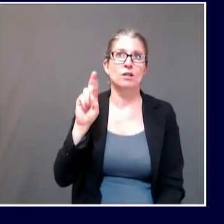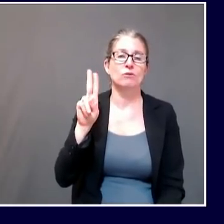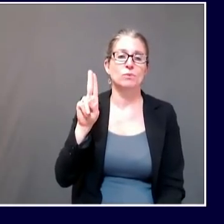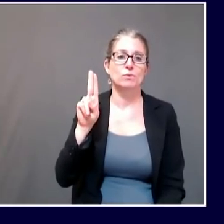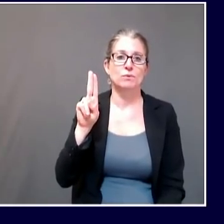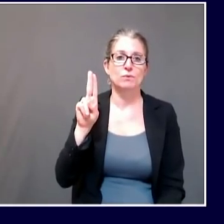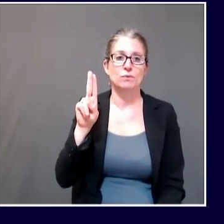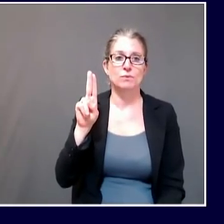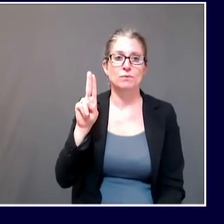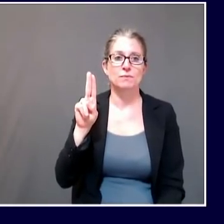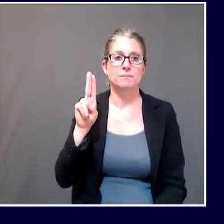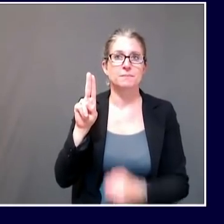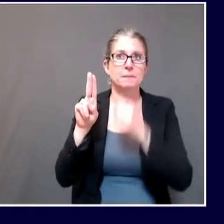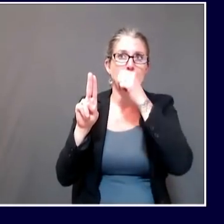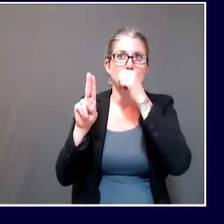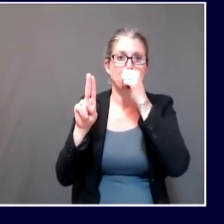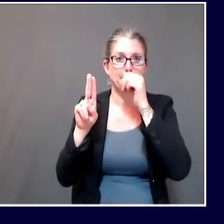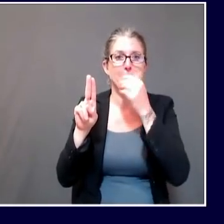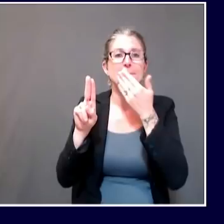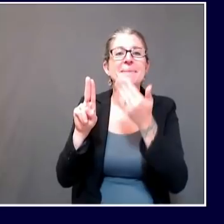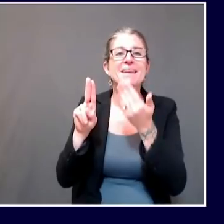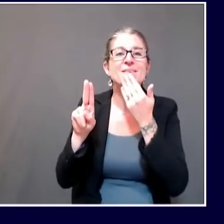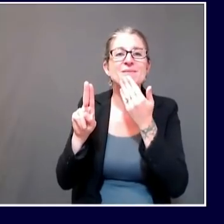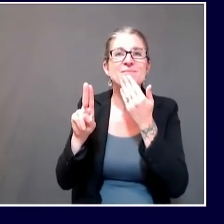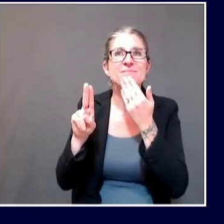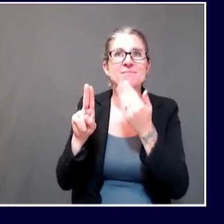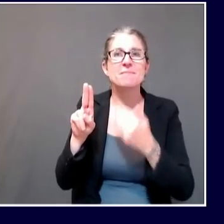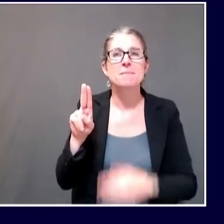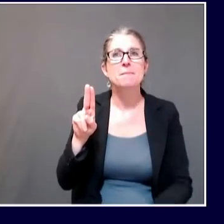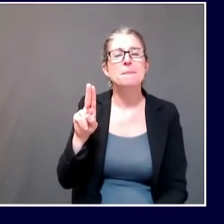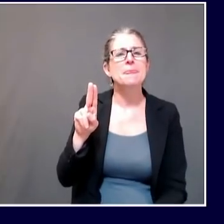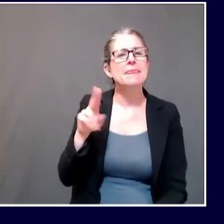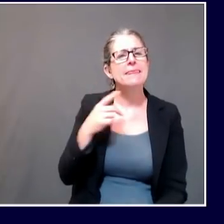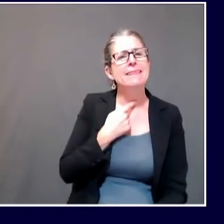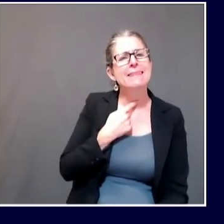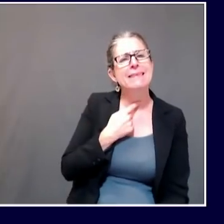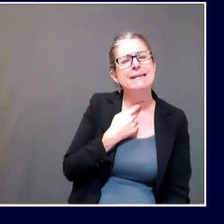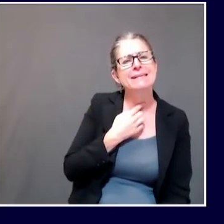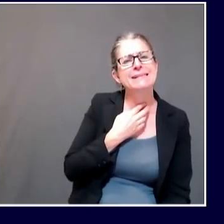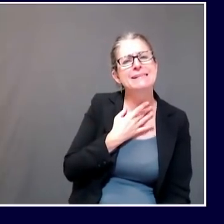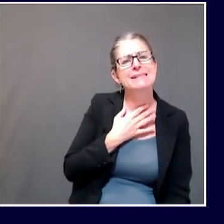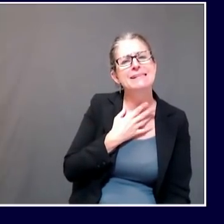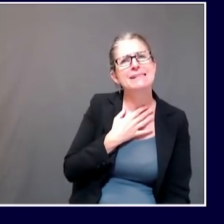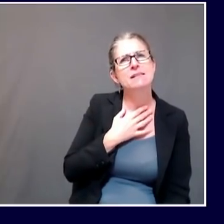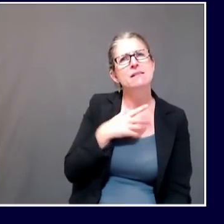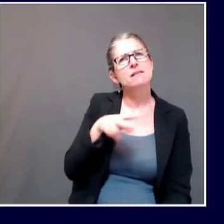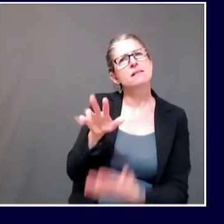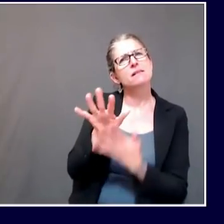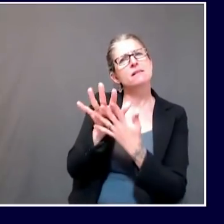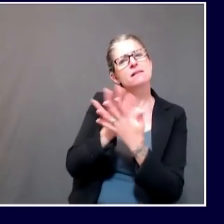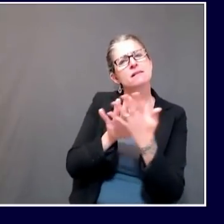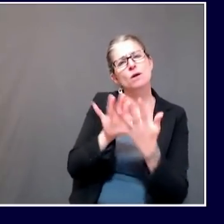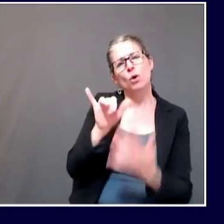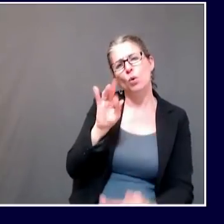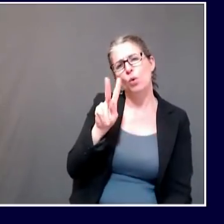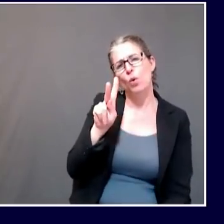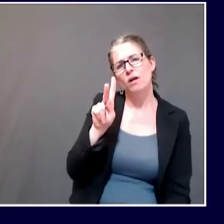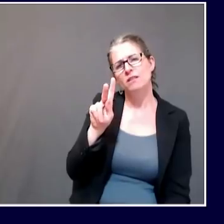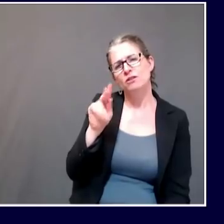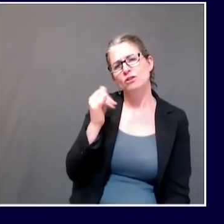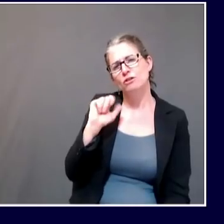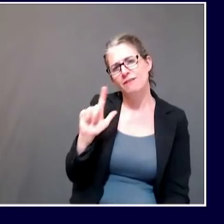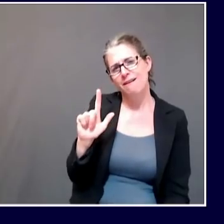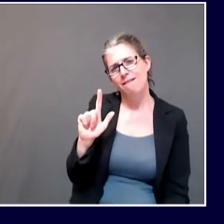about whether or not masks were being worn at the York County jail back to the jail. Does that mean the CDC is not investigating that?